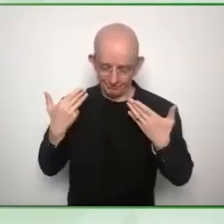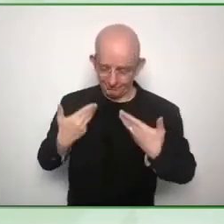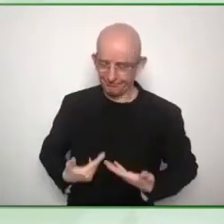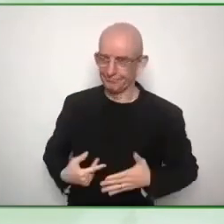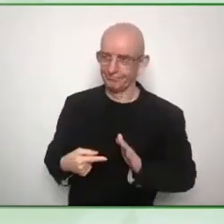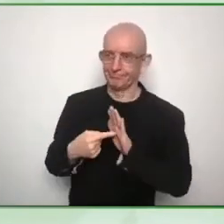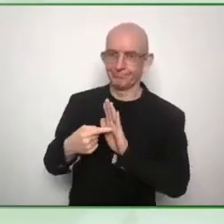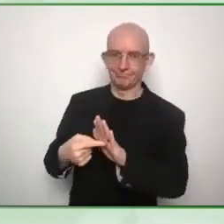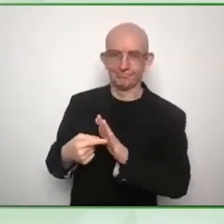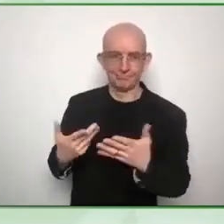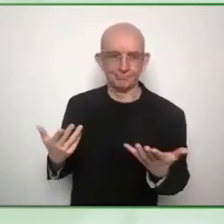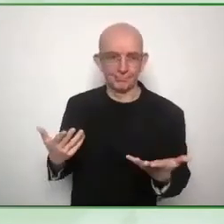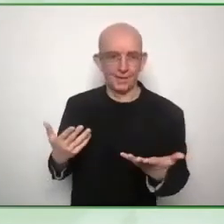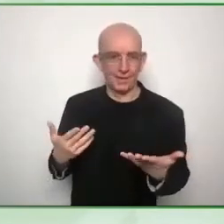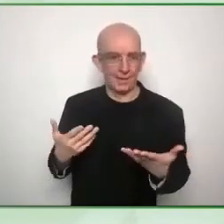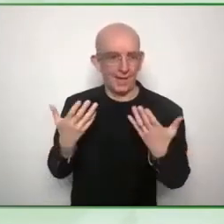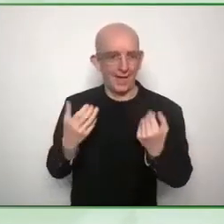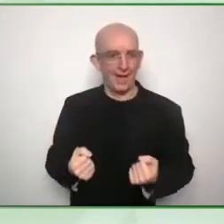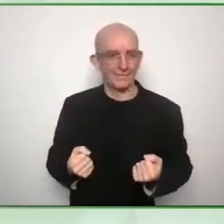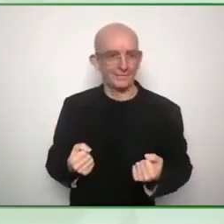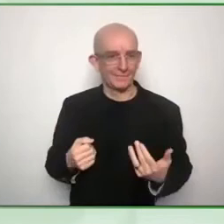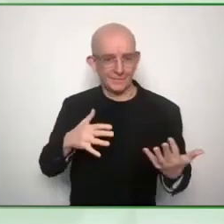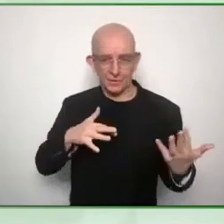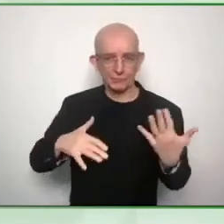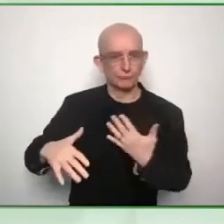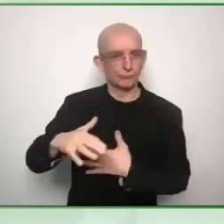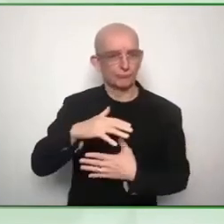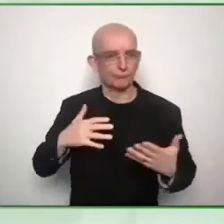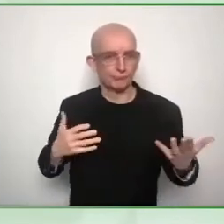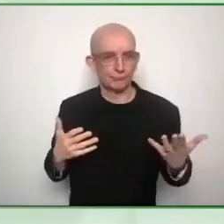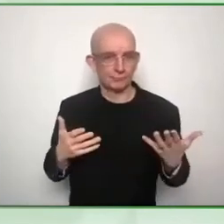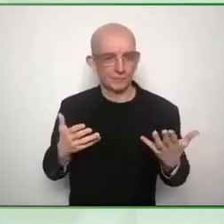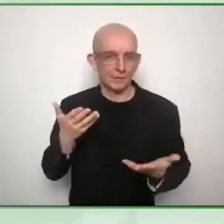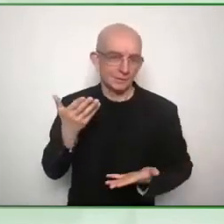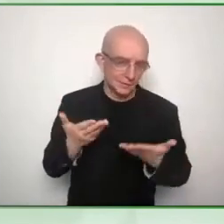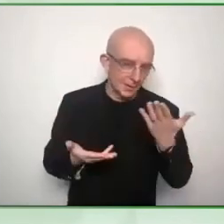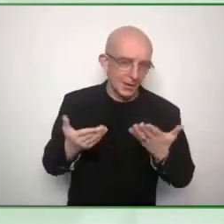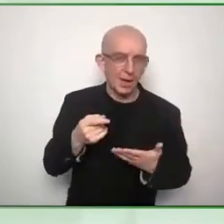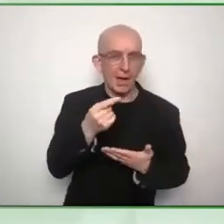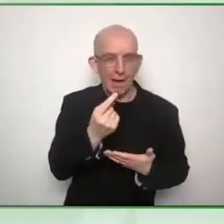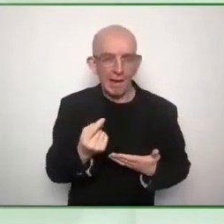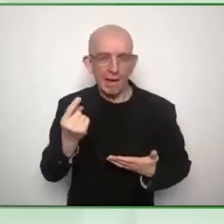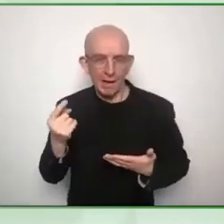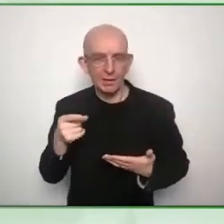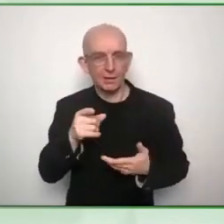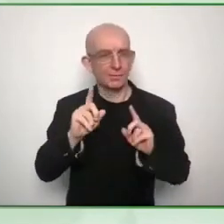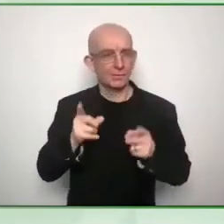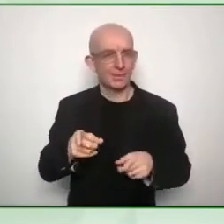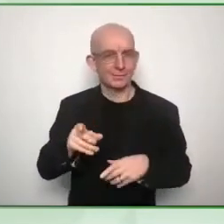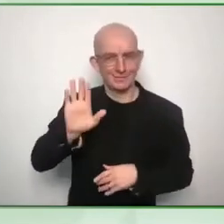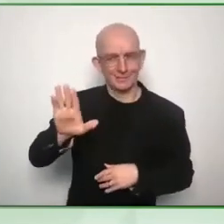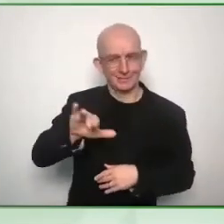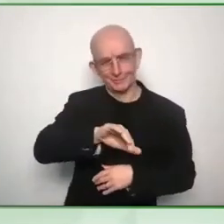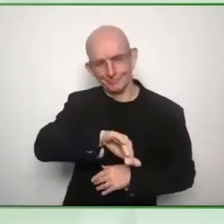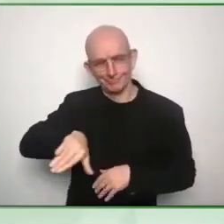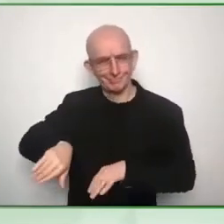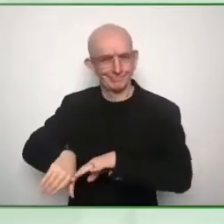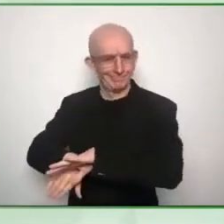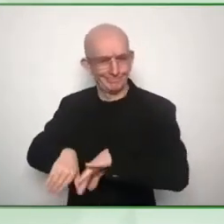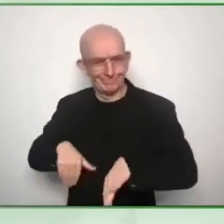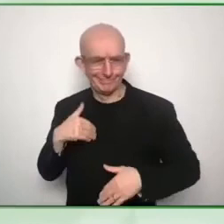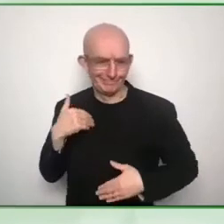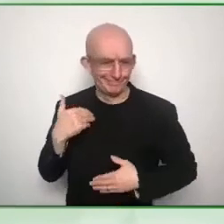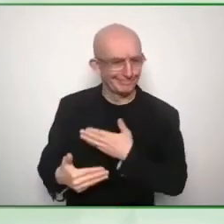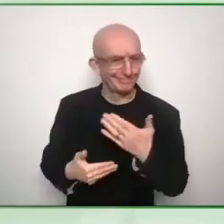uh project but i've seen it time and time again those people that um their passion and their integrity